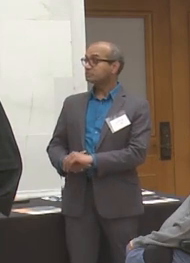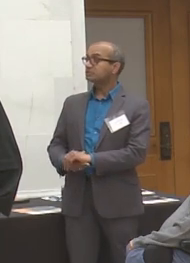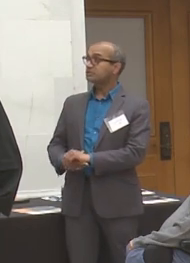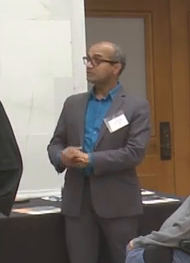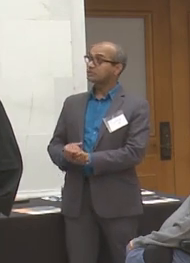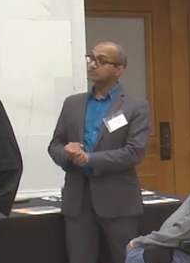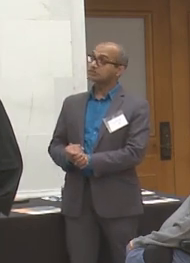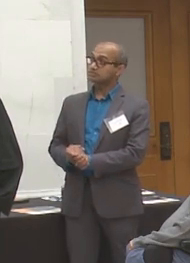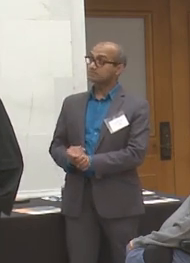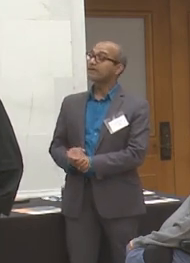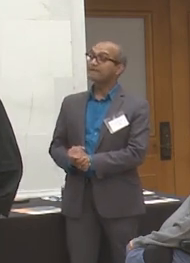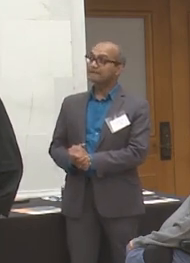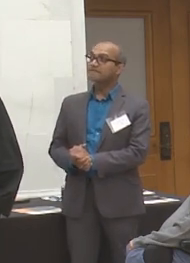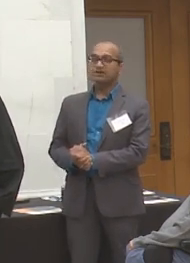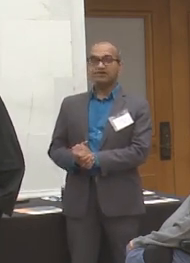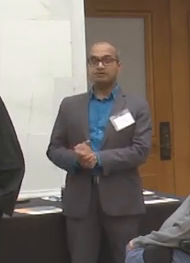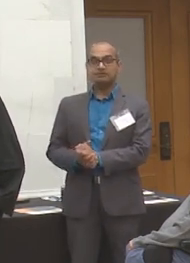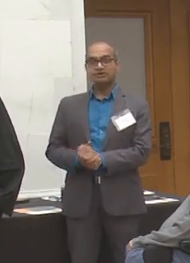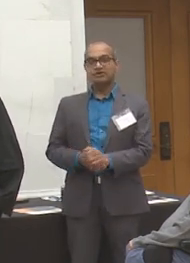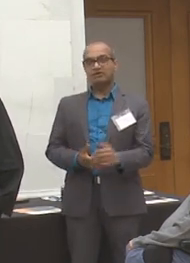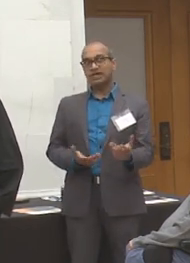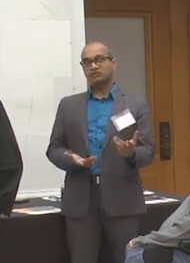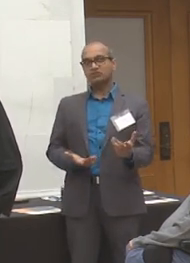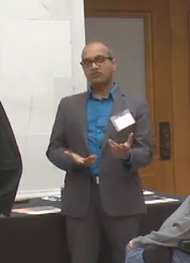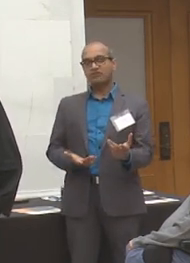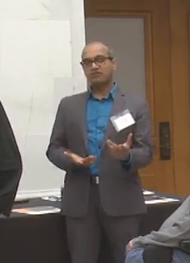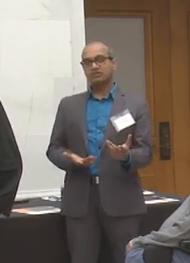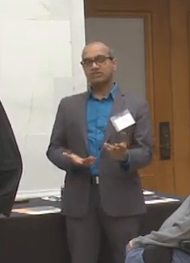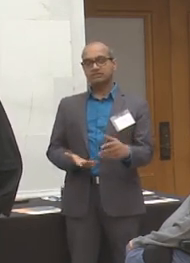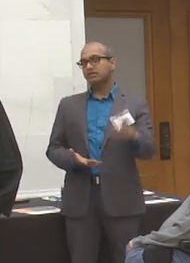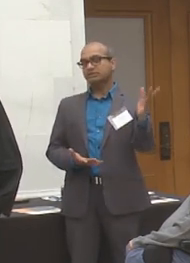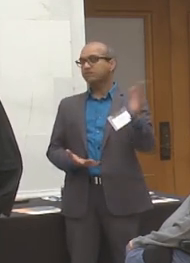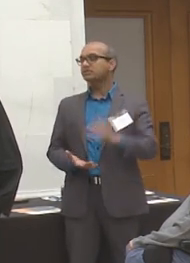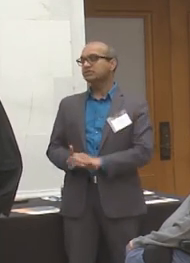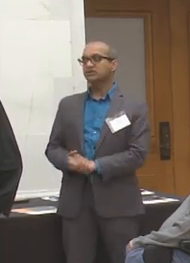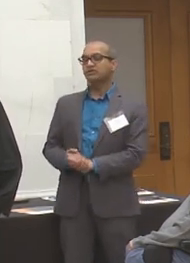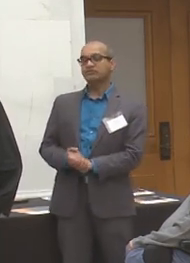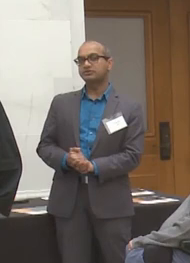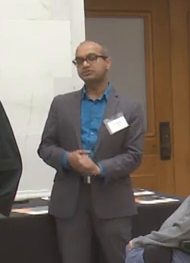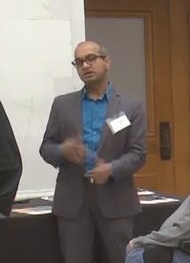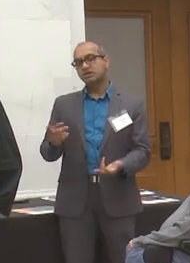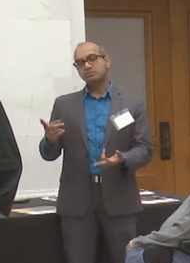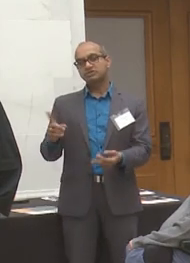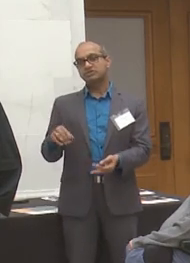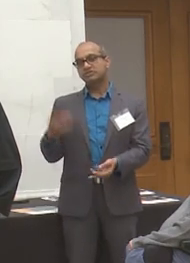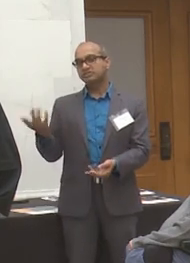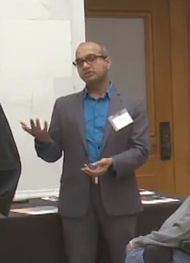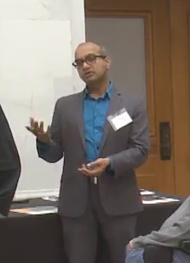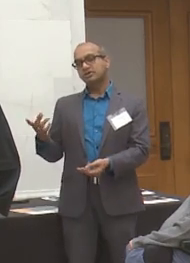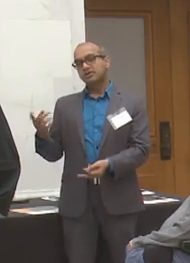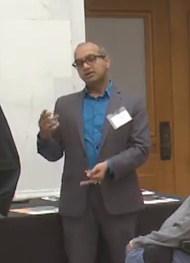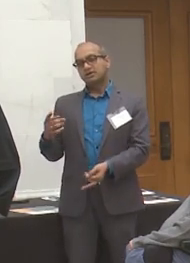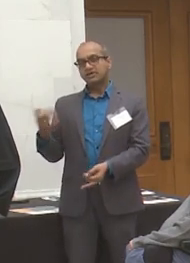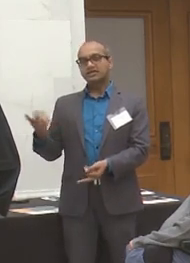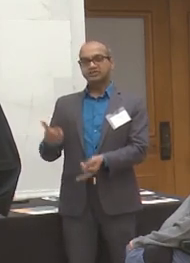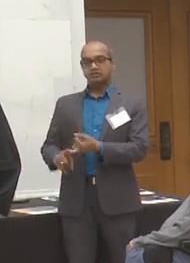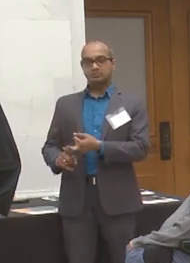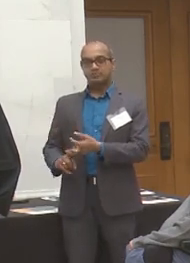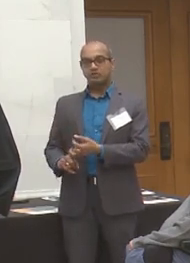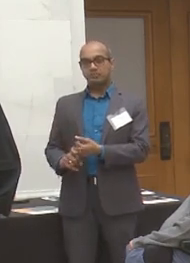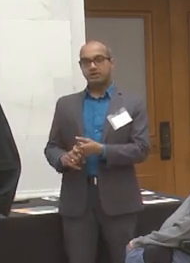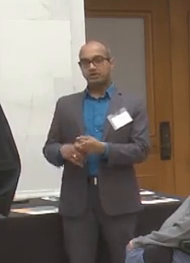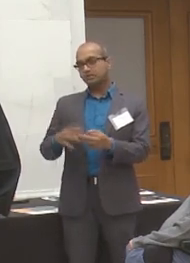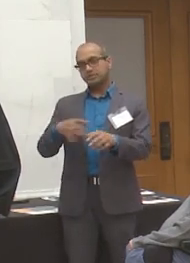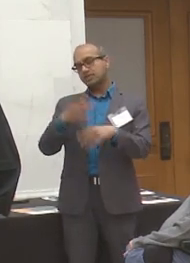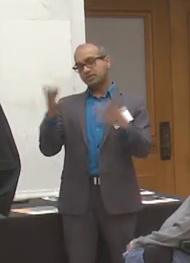even people from Canada to come and talk about this important issue. Now, today we have a keynote address by Professor Daniel Aldrich from Northeastern University,